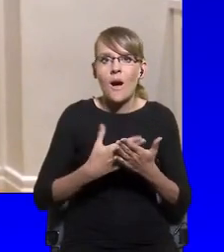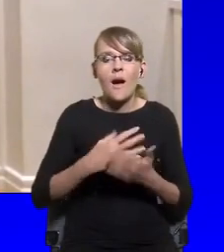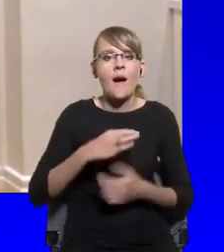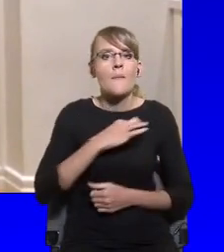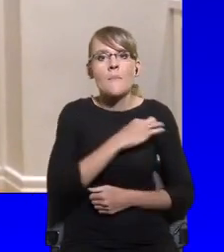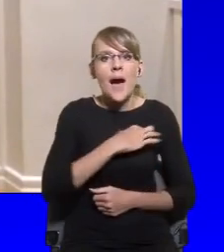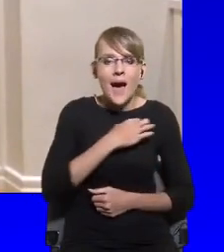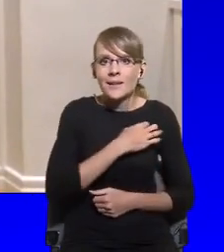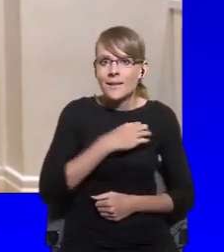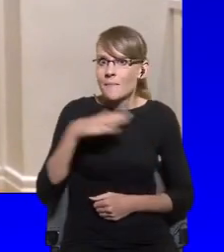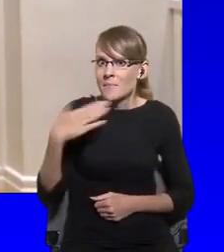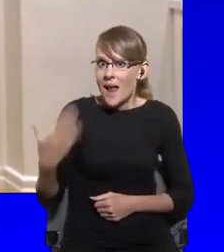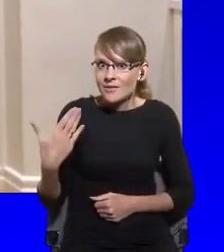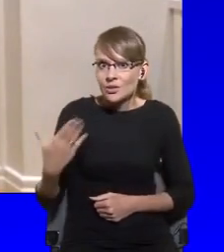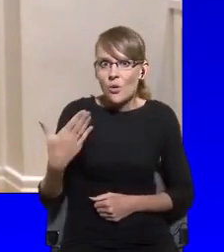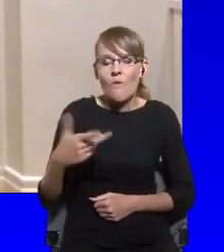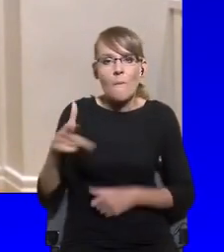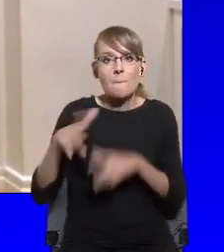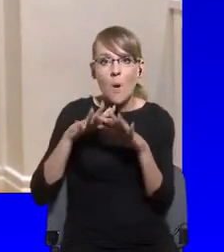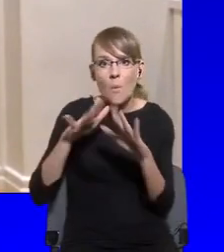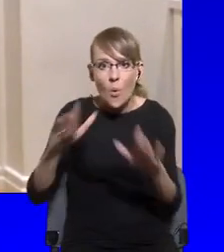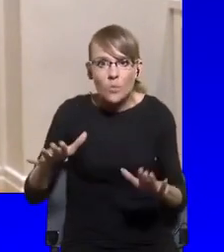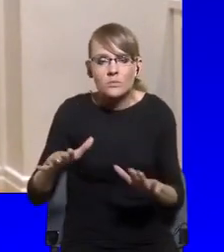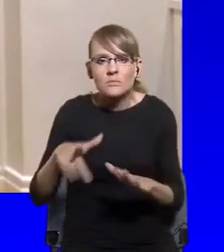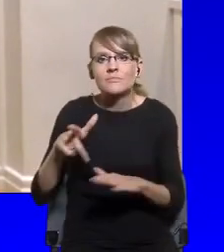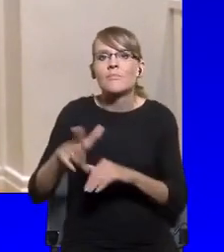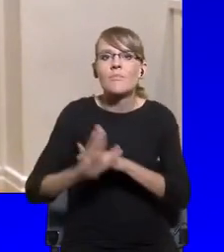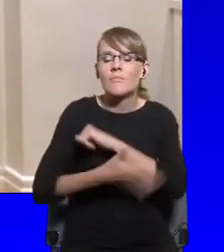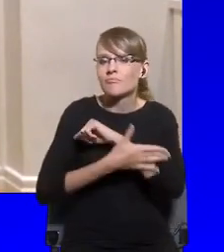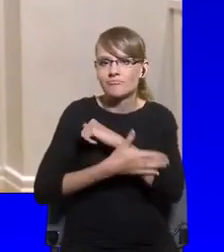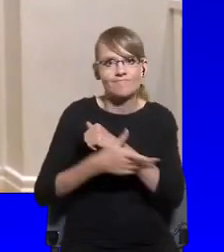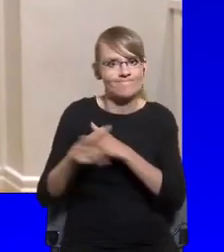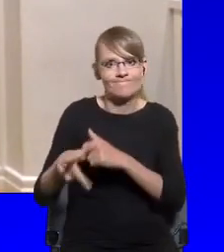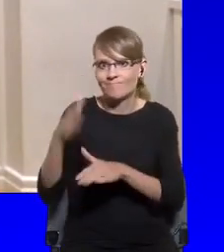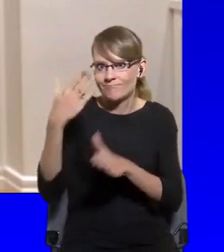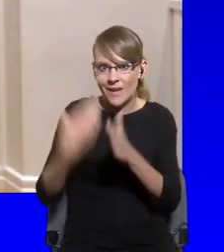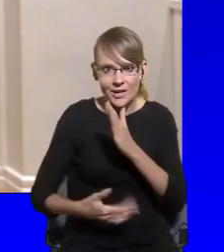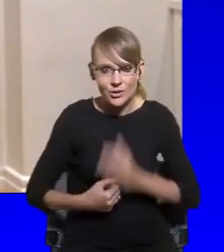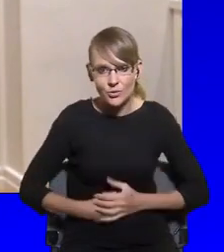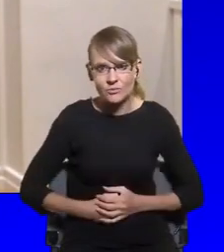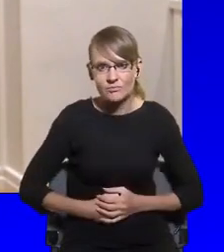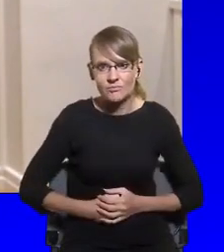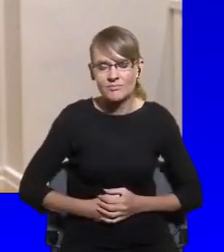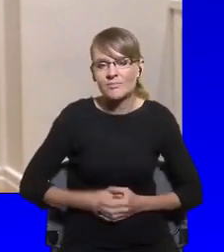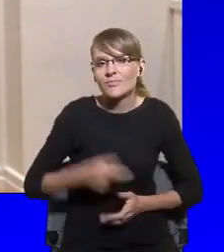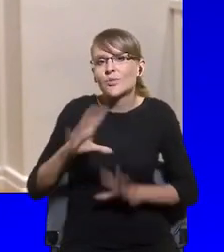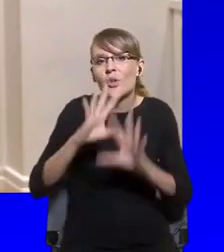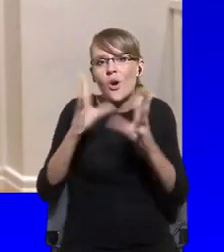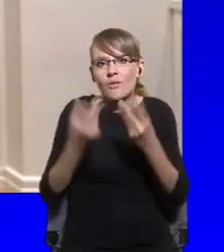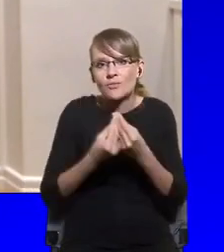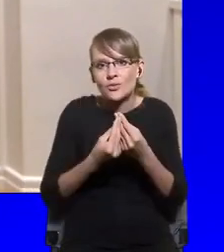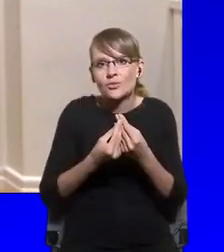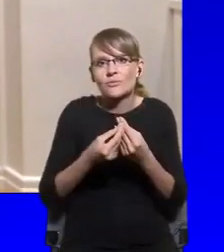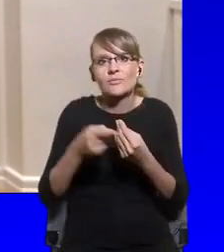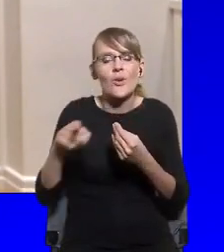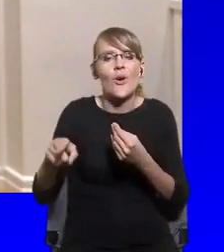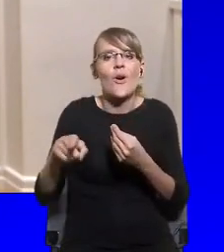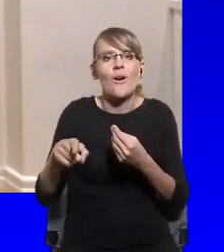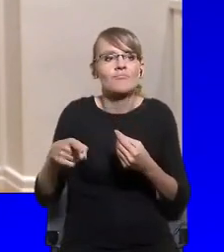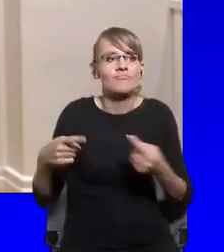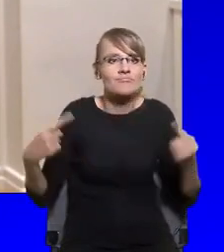And it's very clear that in almost all these cases are linked to, uh, internal failures, internal, uh,